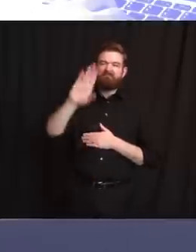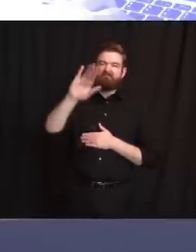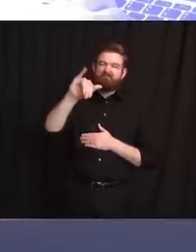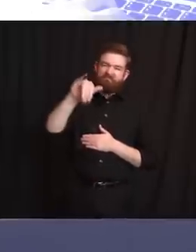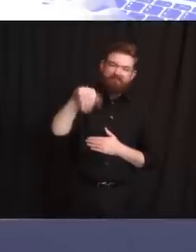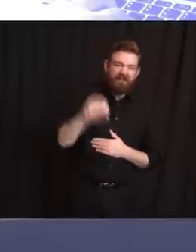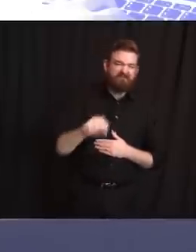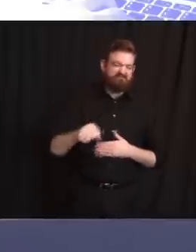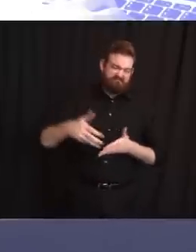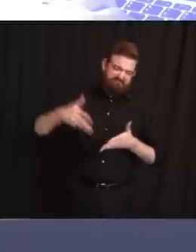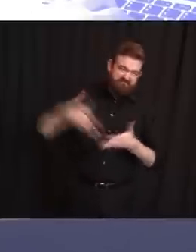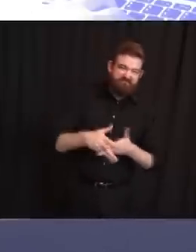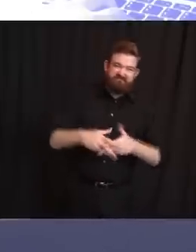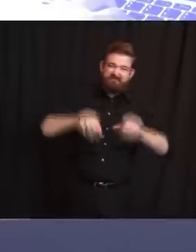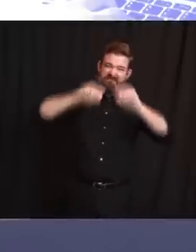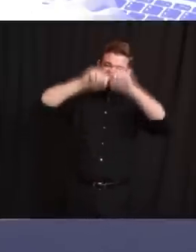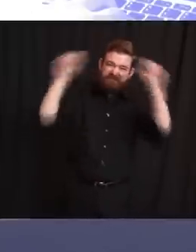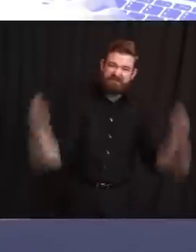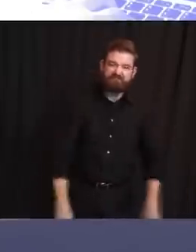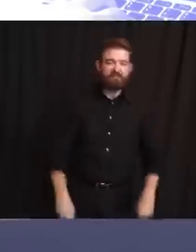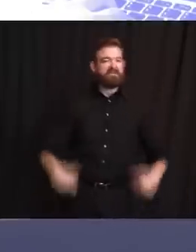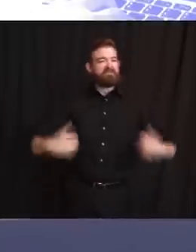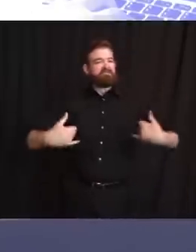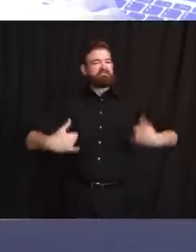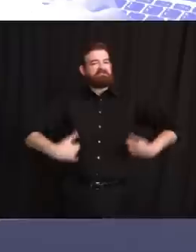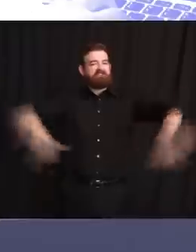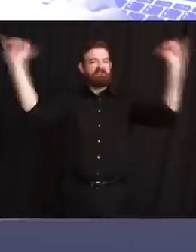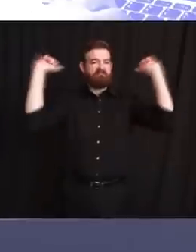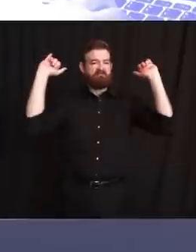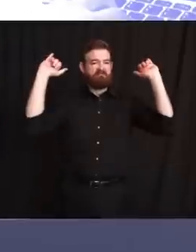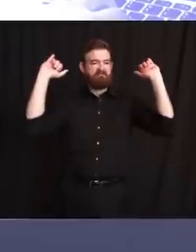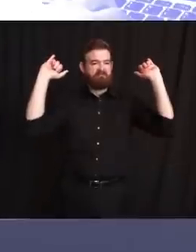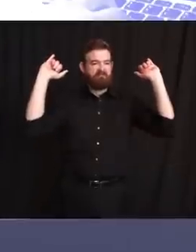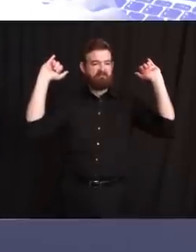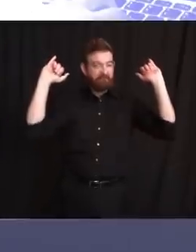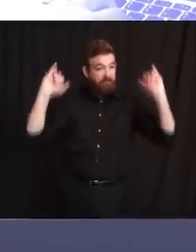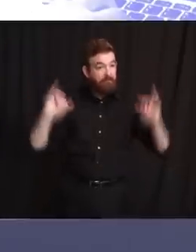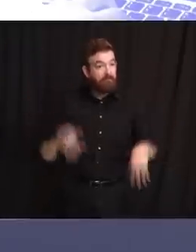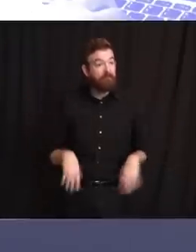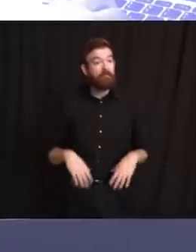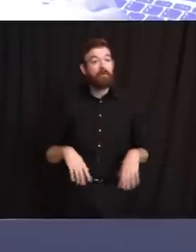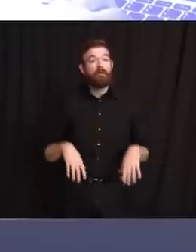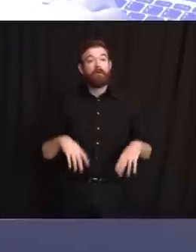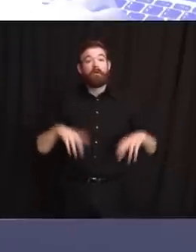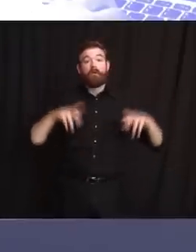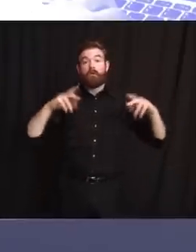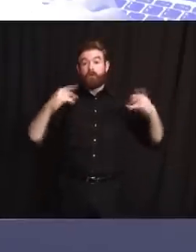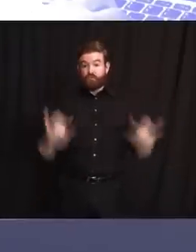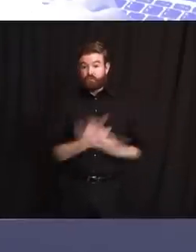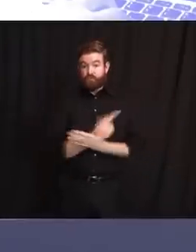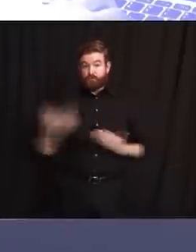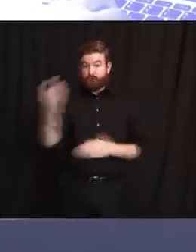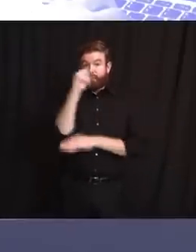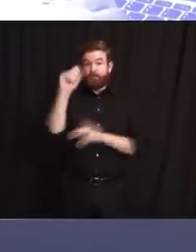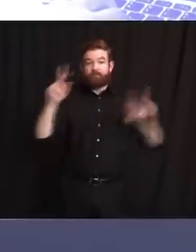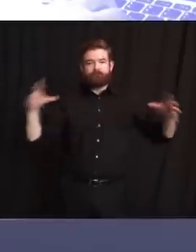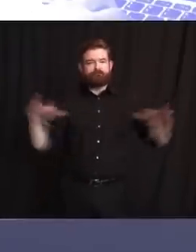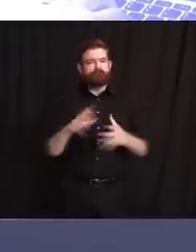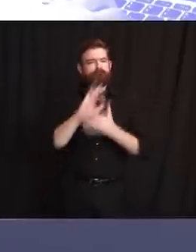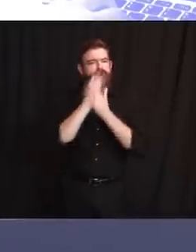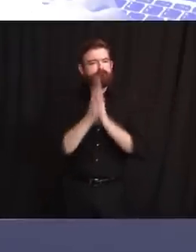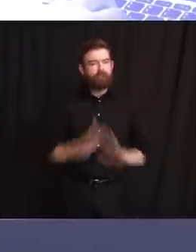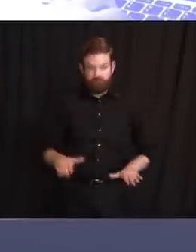of New Jerseyans who assembled peacefully this week, let me be clear. We hear you. We see you.